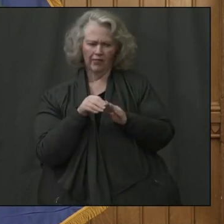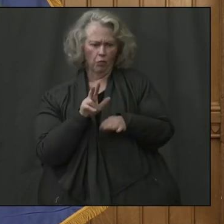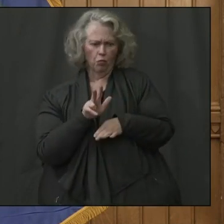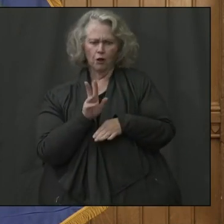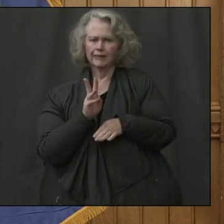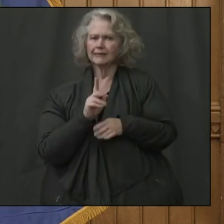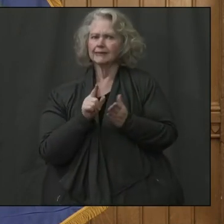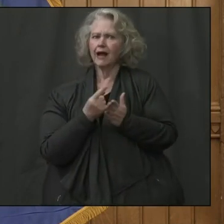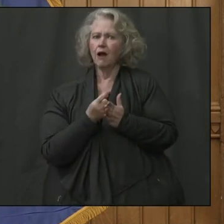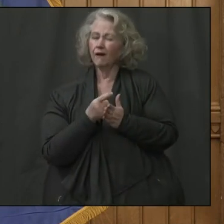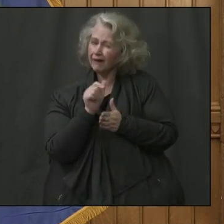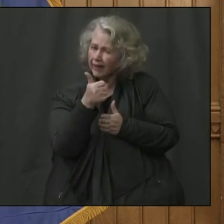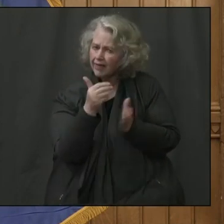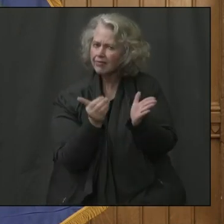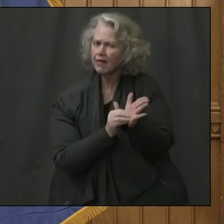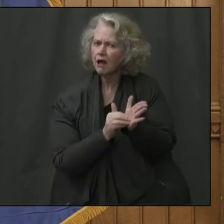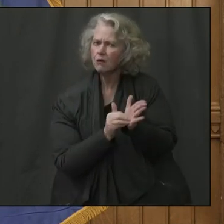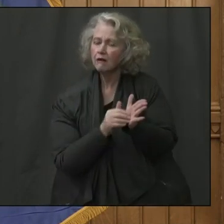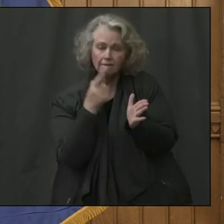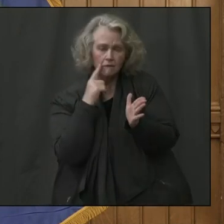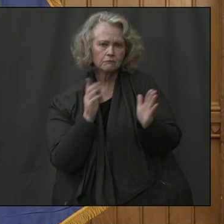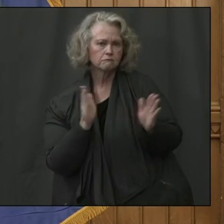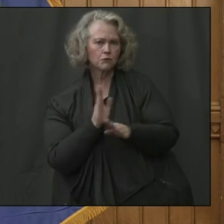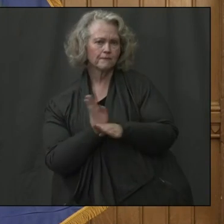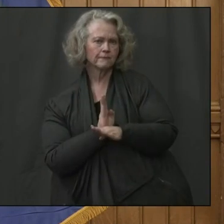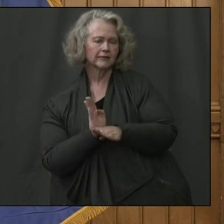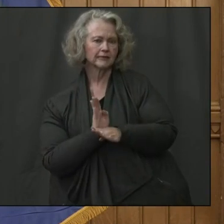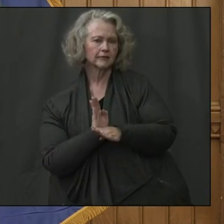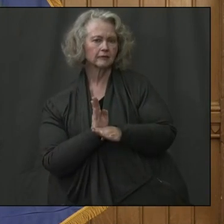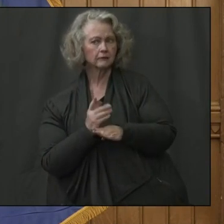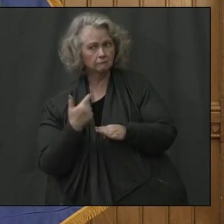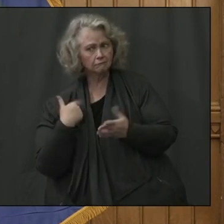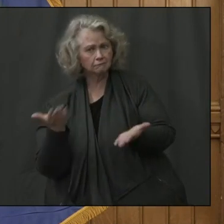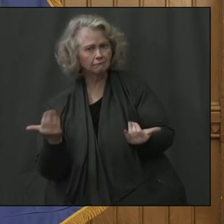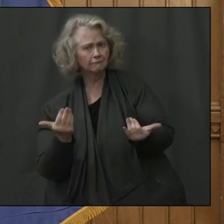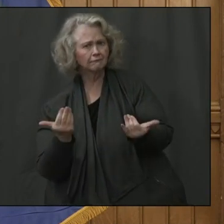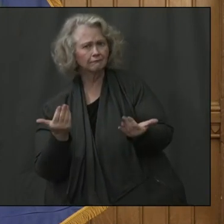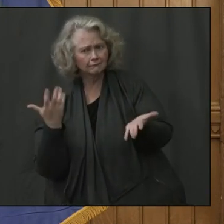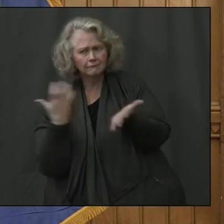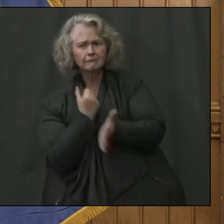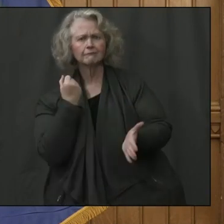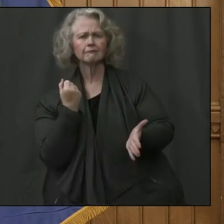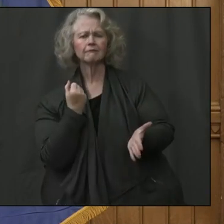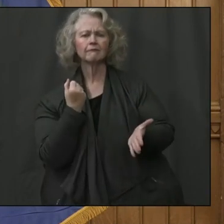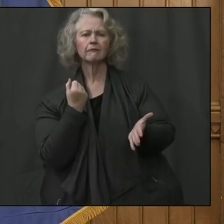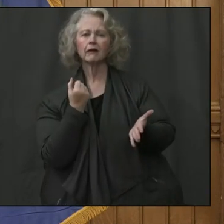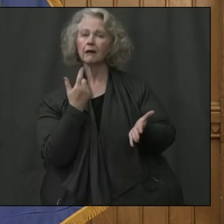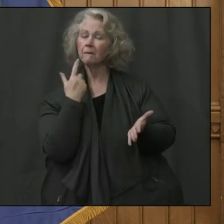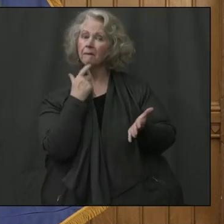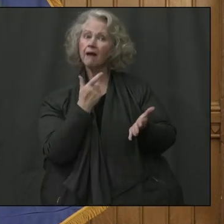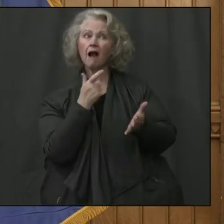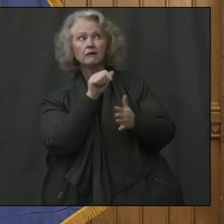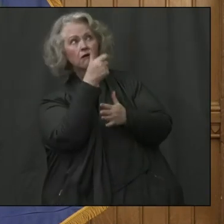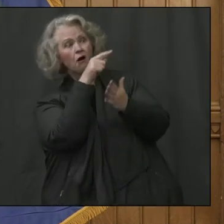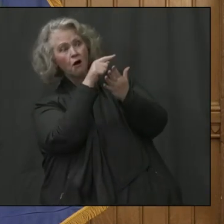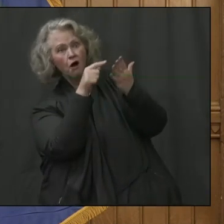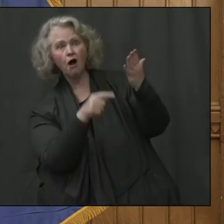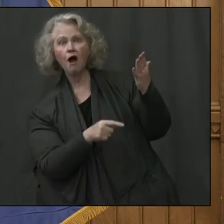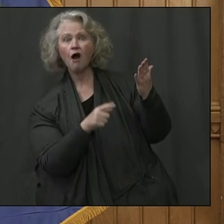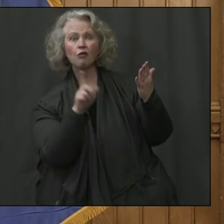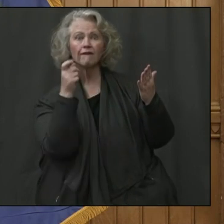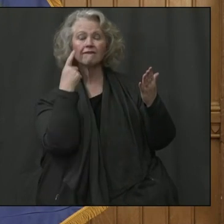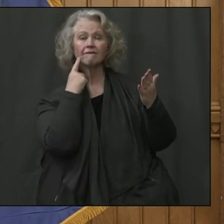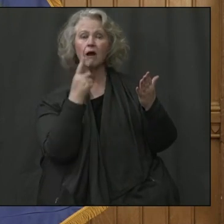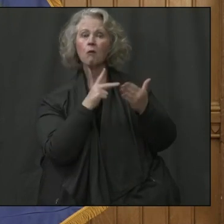$10,000, again, for small business. And I urge you to take advantage of that. Just because the rest of the federal programs, we can't, uh,